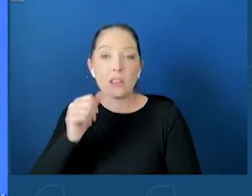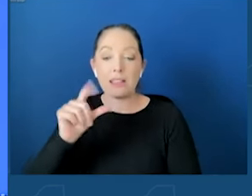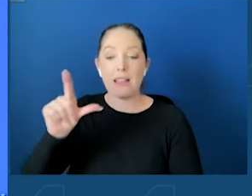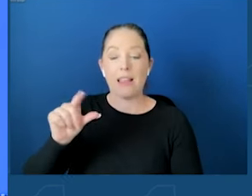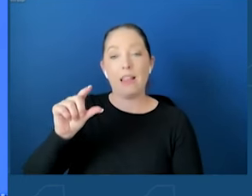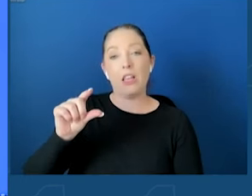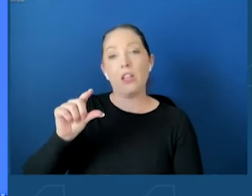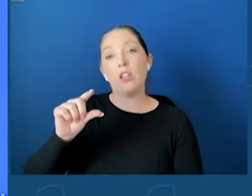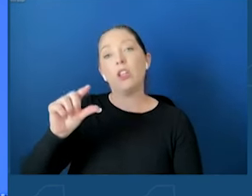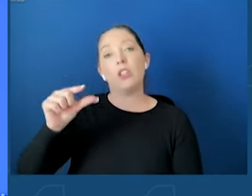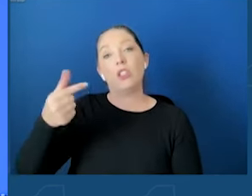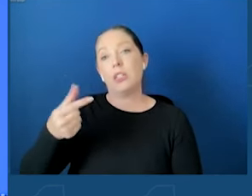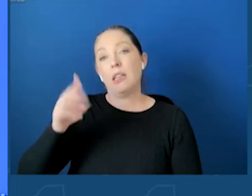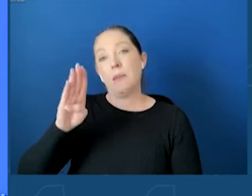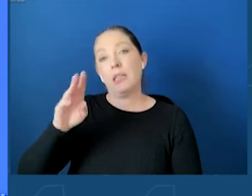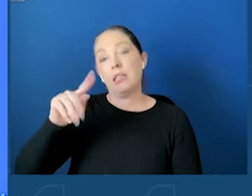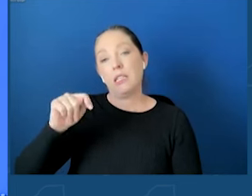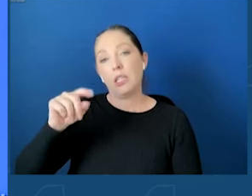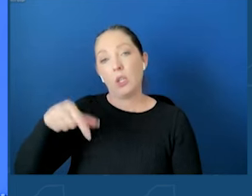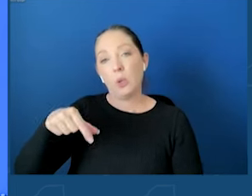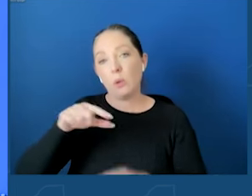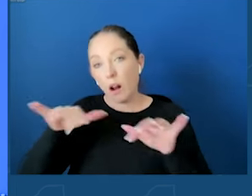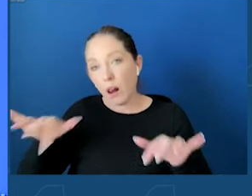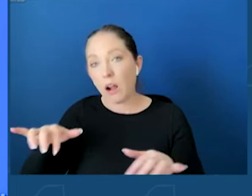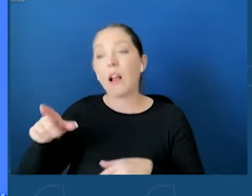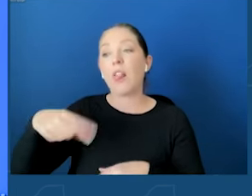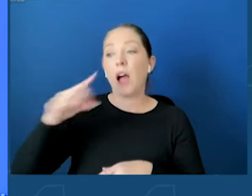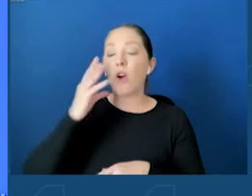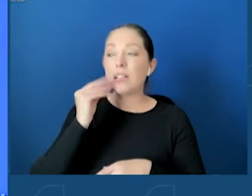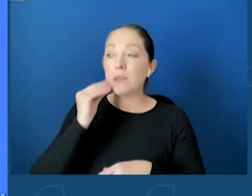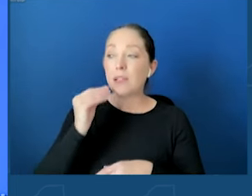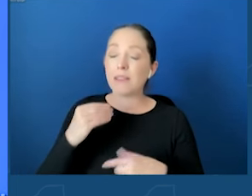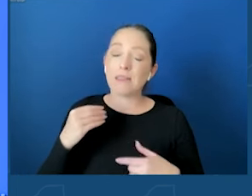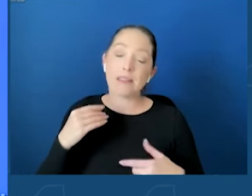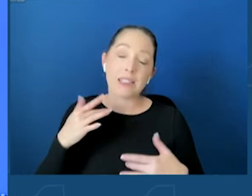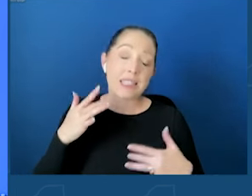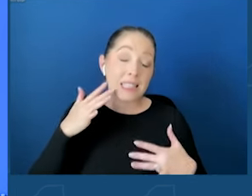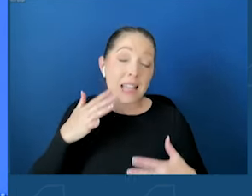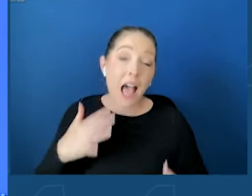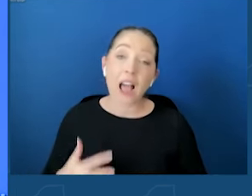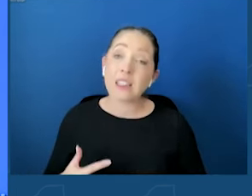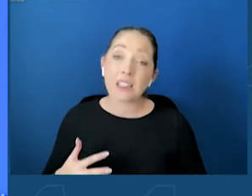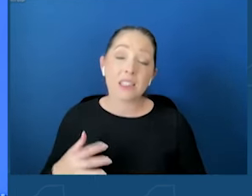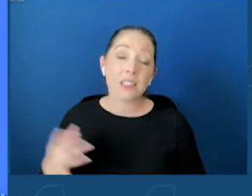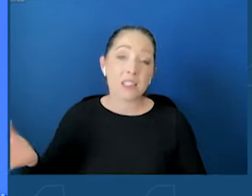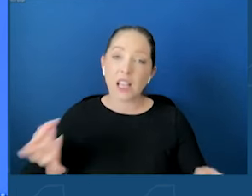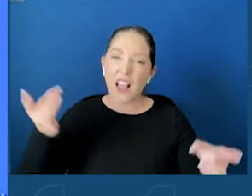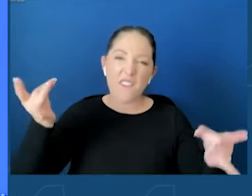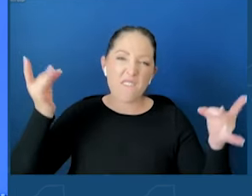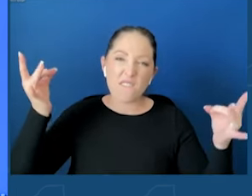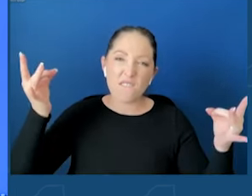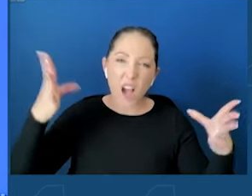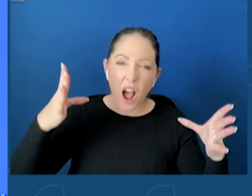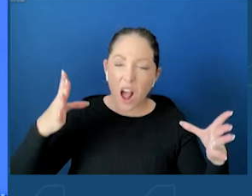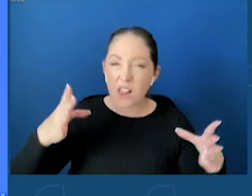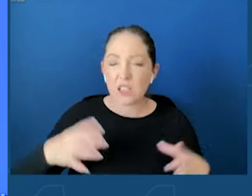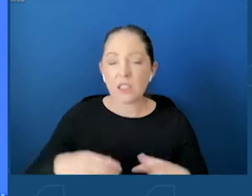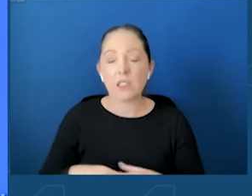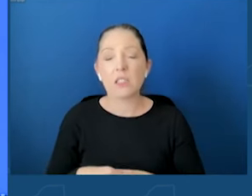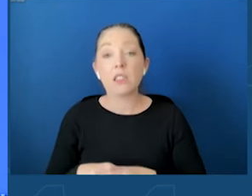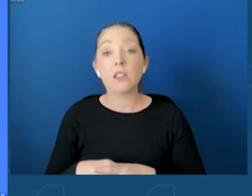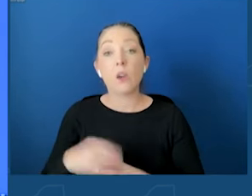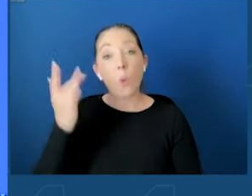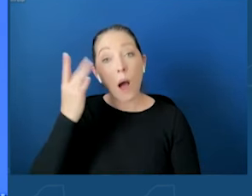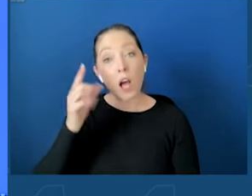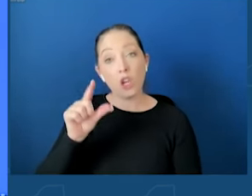and violence. Because in 2011, the year addictive feeds were introduced